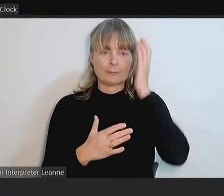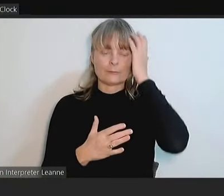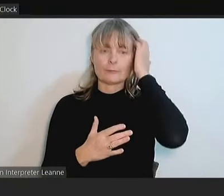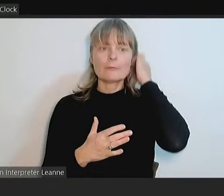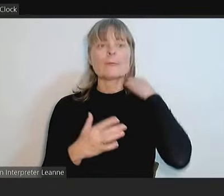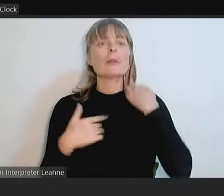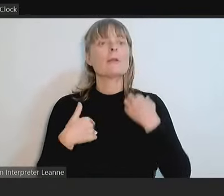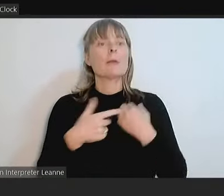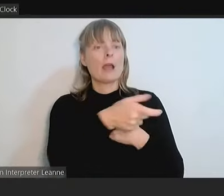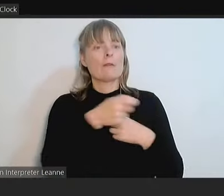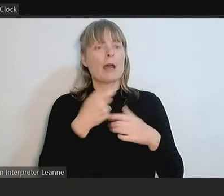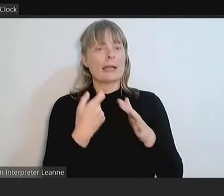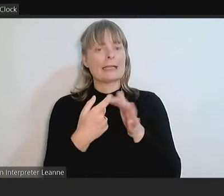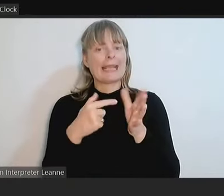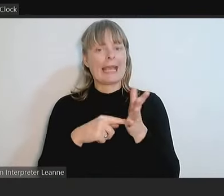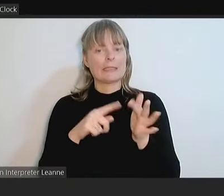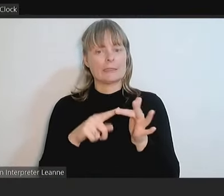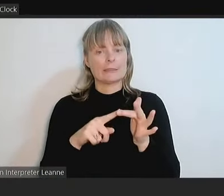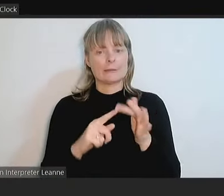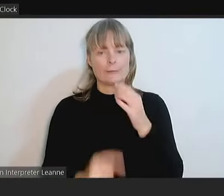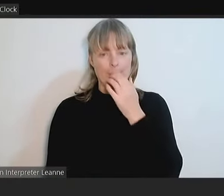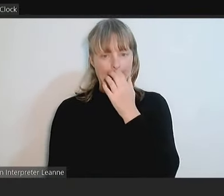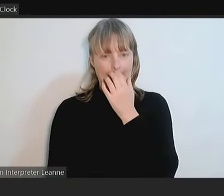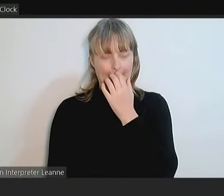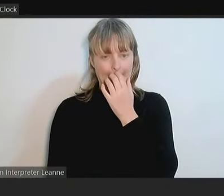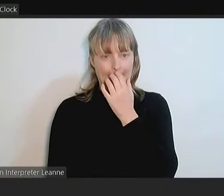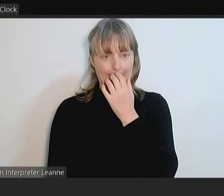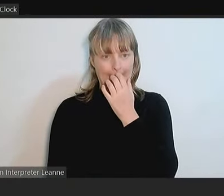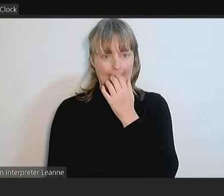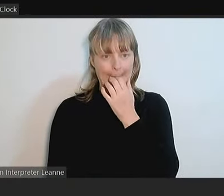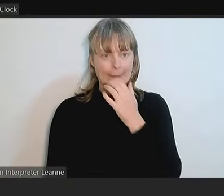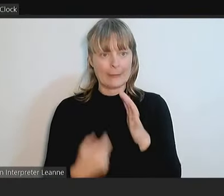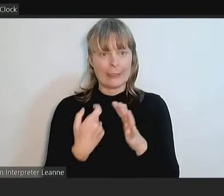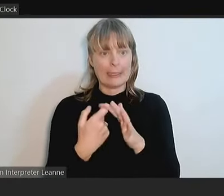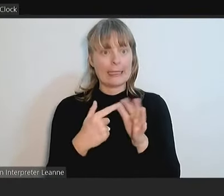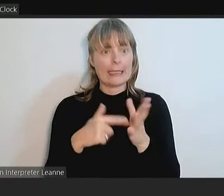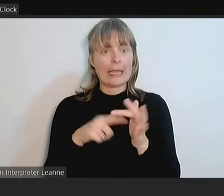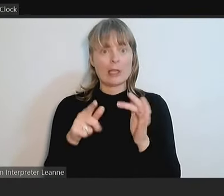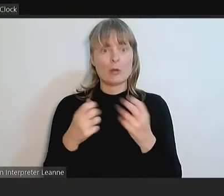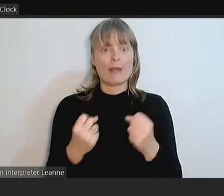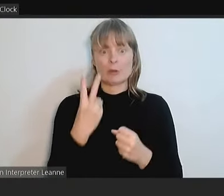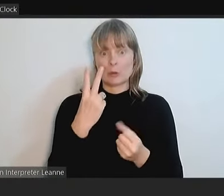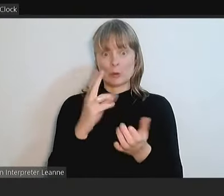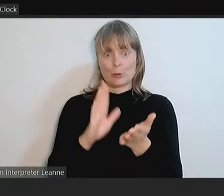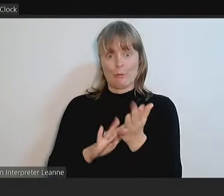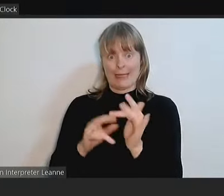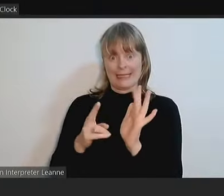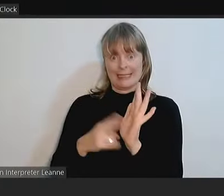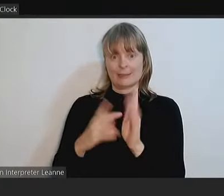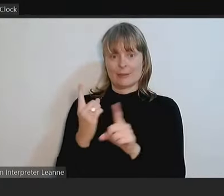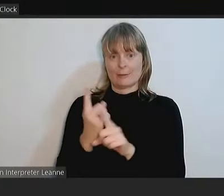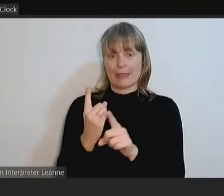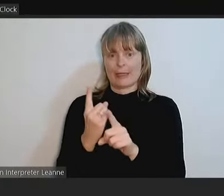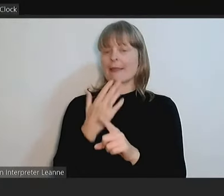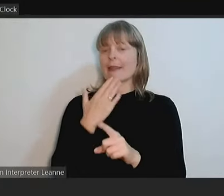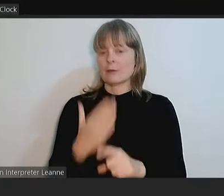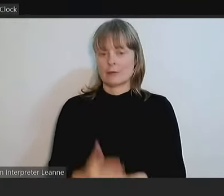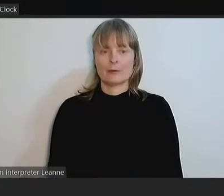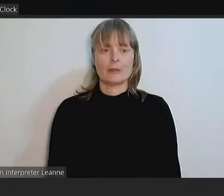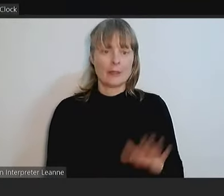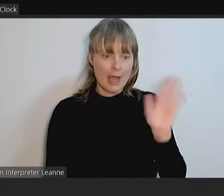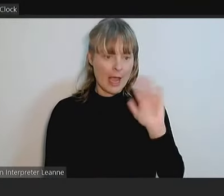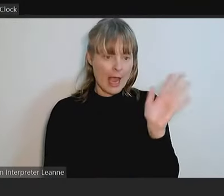invite Kate that would like to speak? You have two minutes to speak, Kate. Thank you. Hello